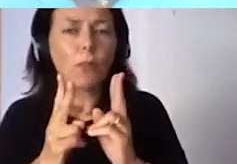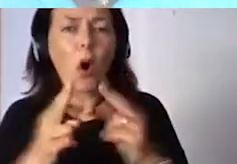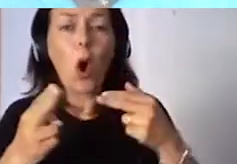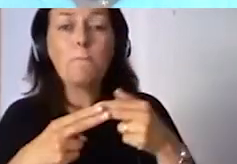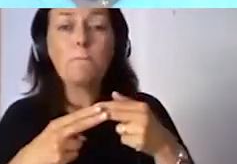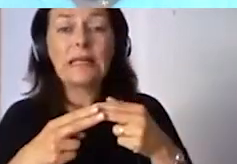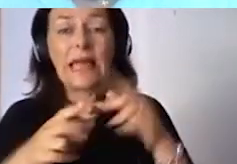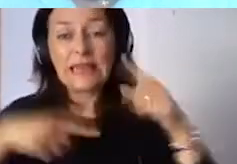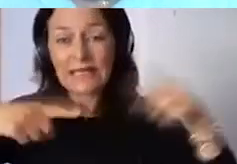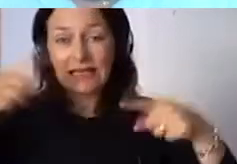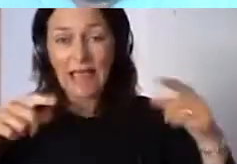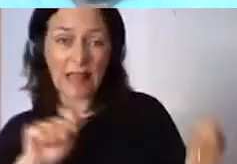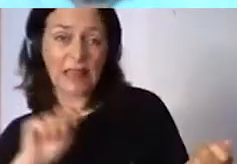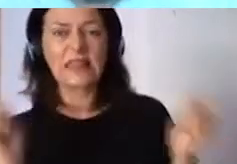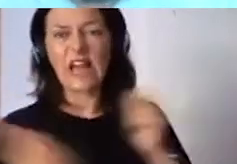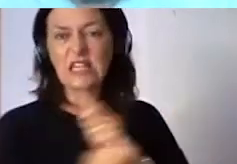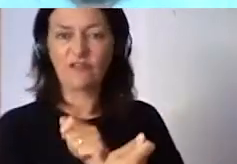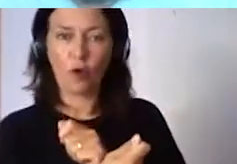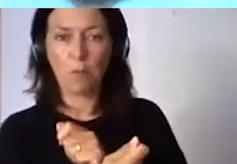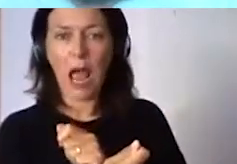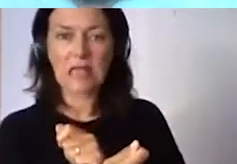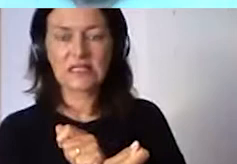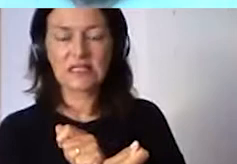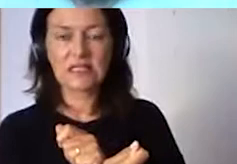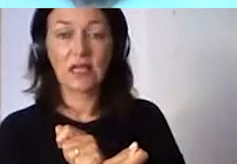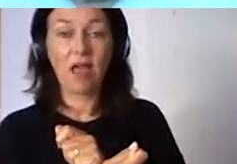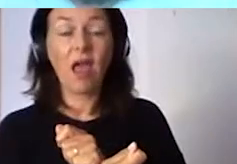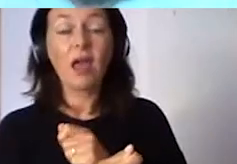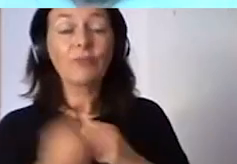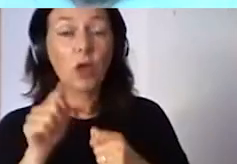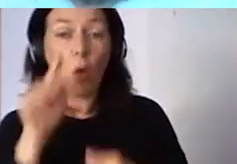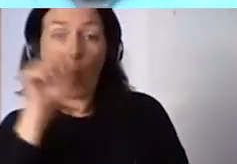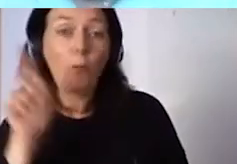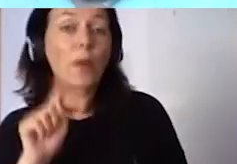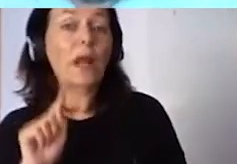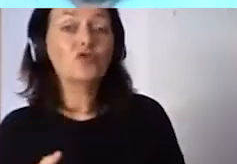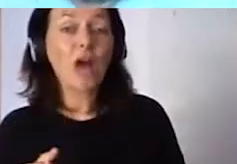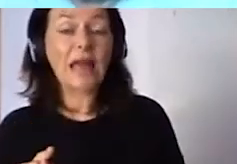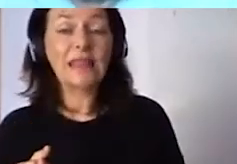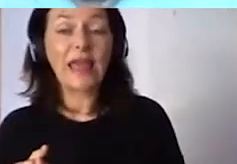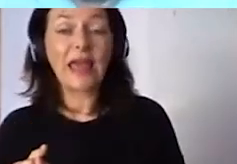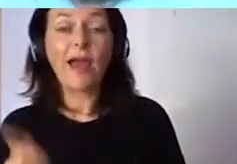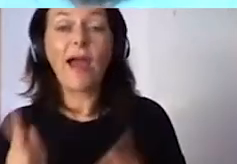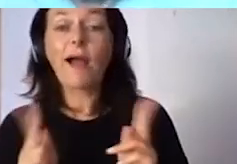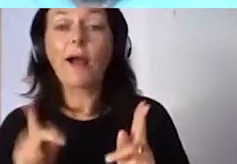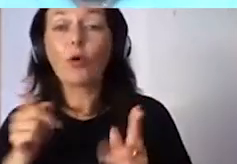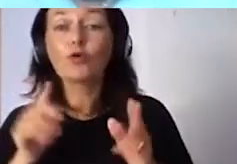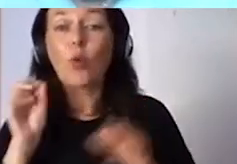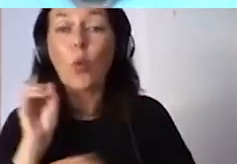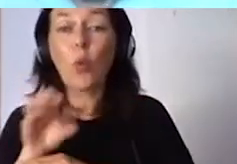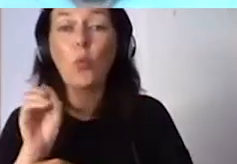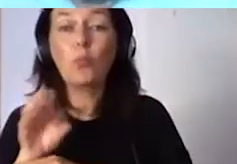impactful change on our society can really